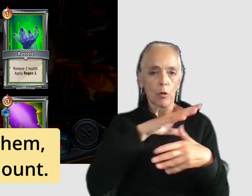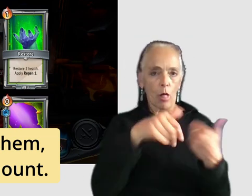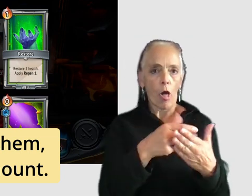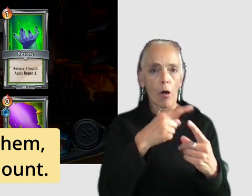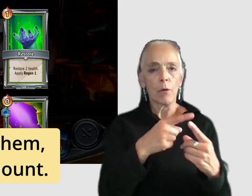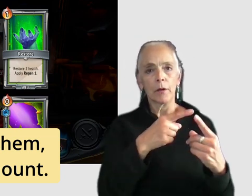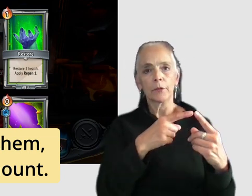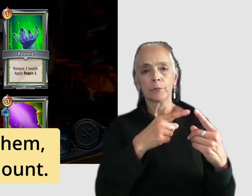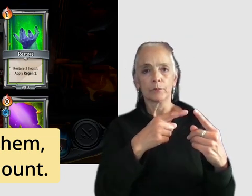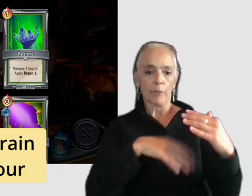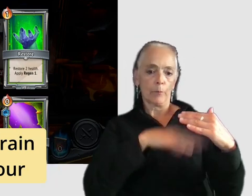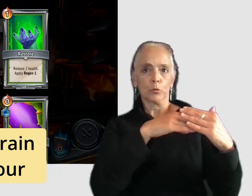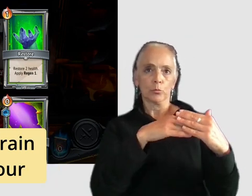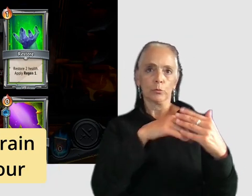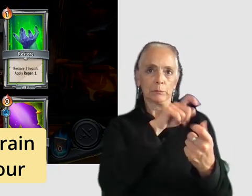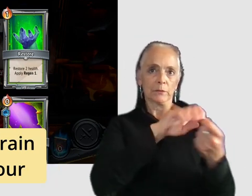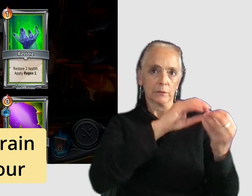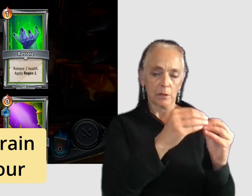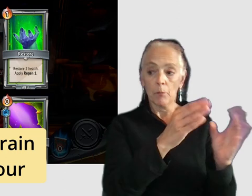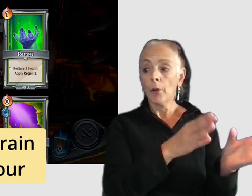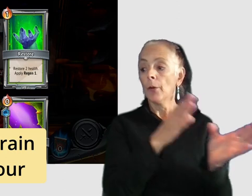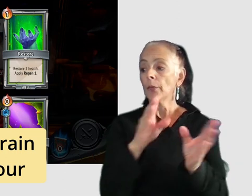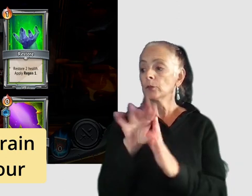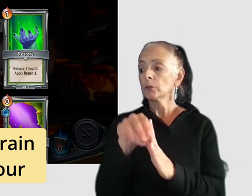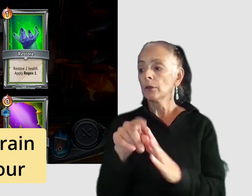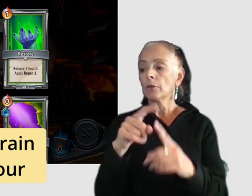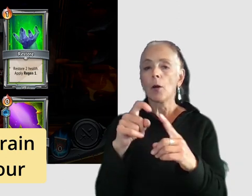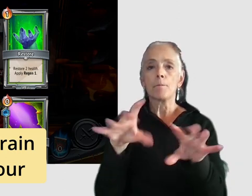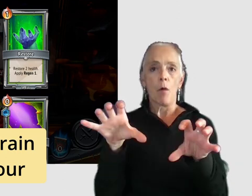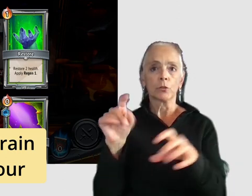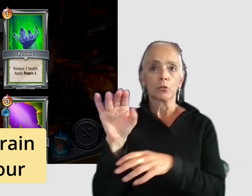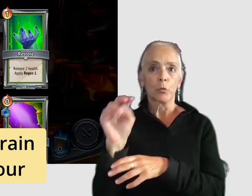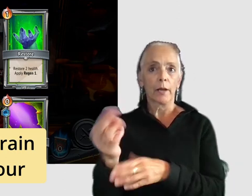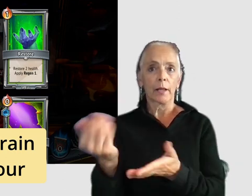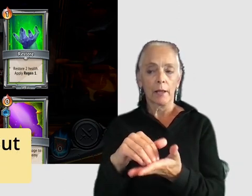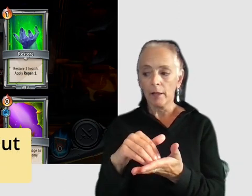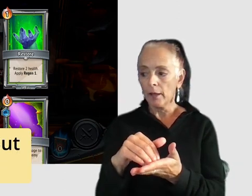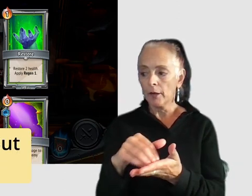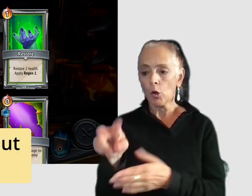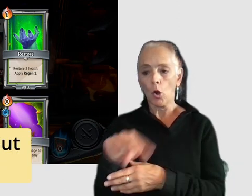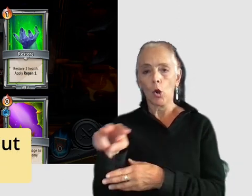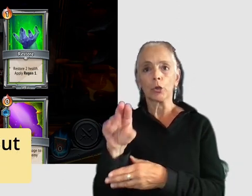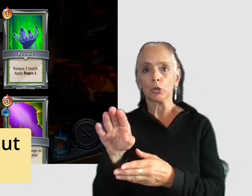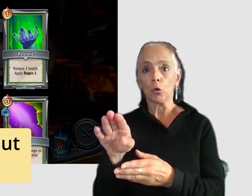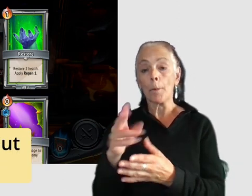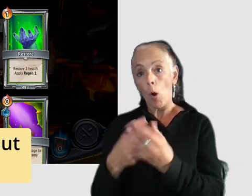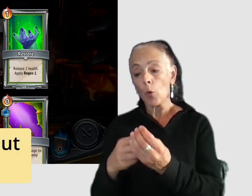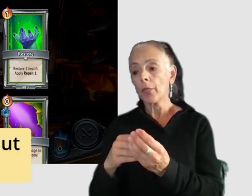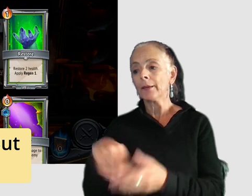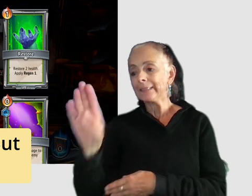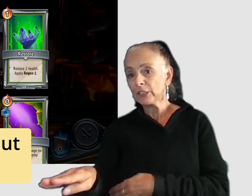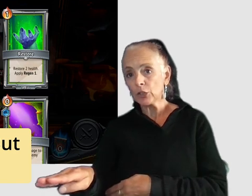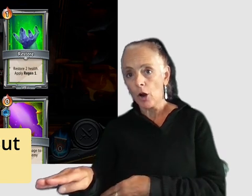up to a certain amount and then a screenshot from a monster train again where you can actually look at your draw pile and your discard pile